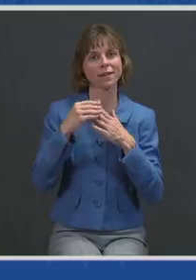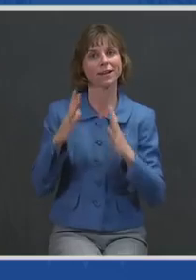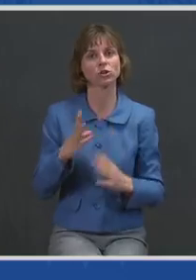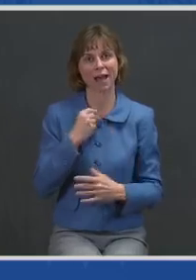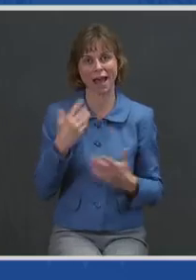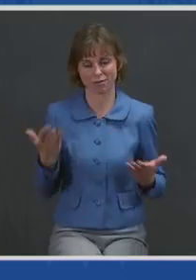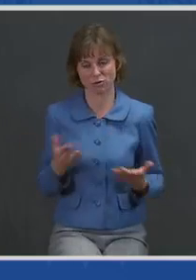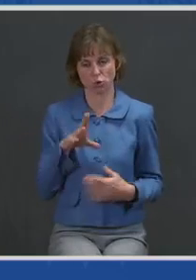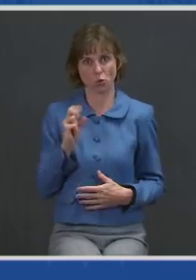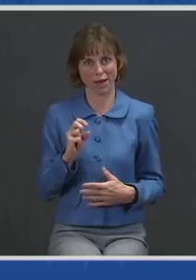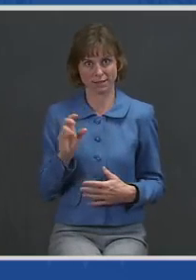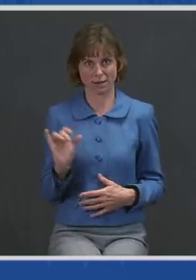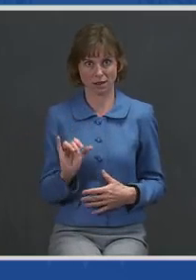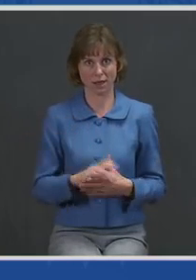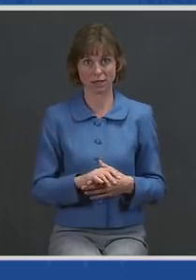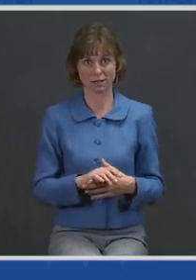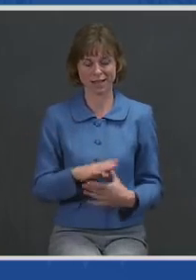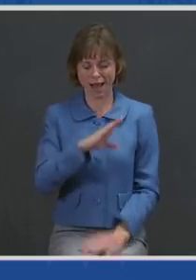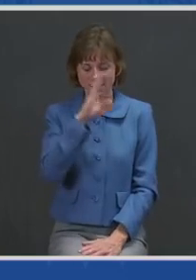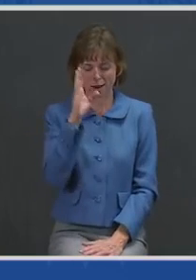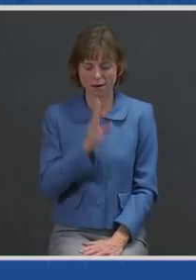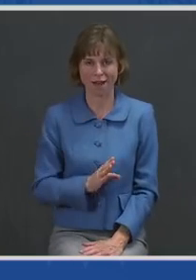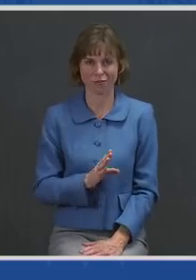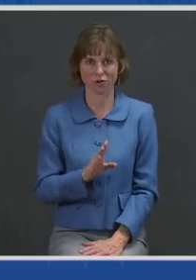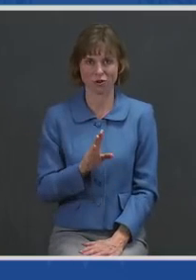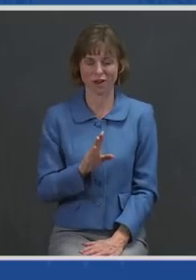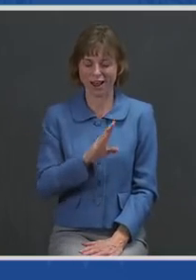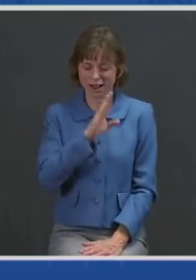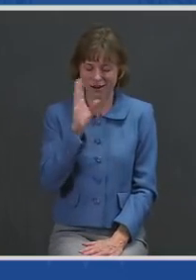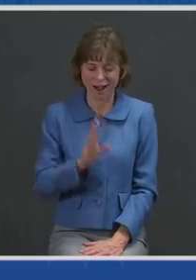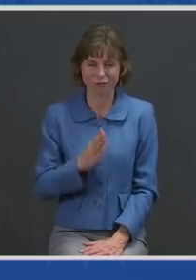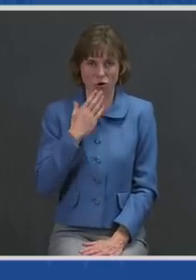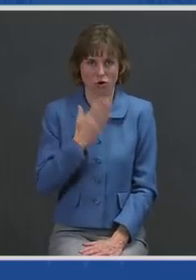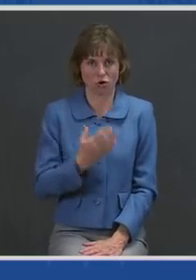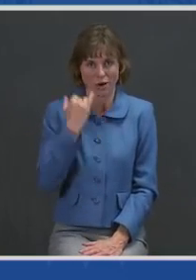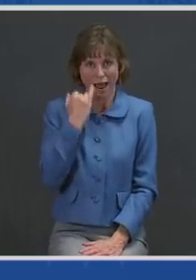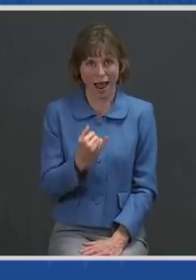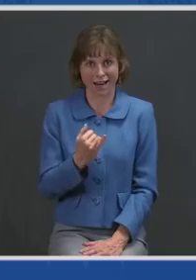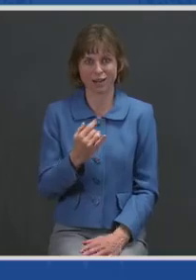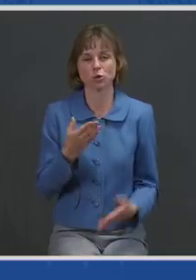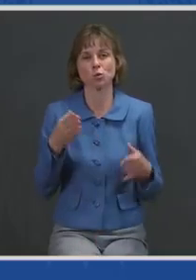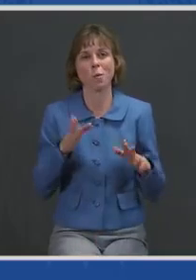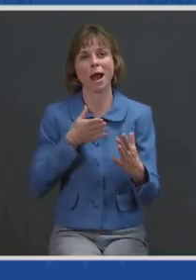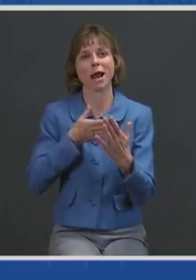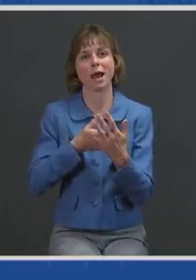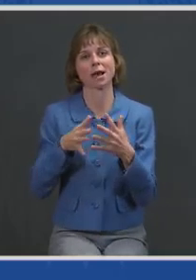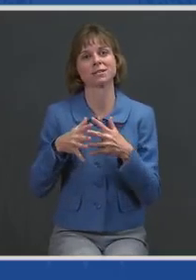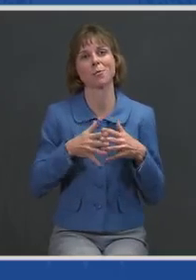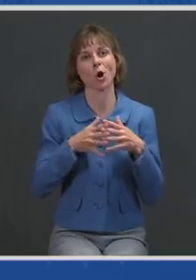It's never, ever a good bet to bet against the American people.